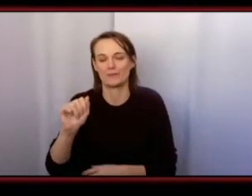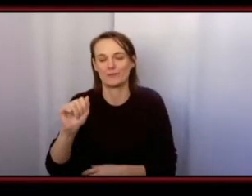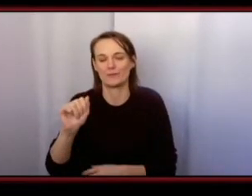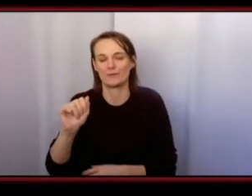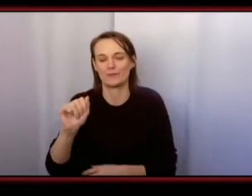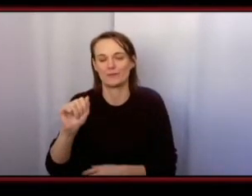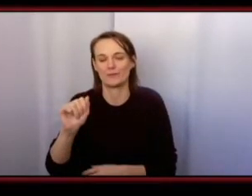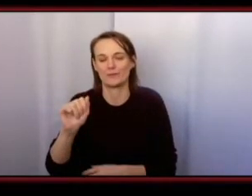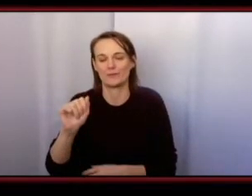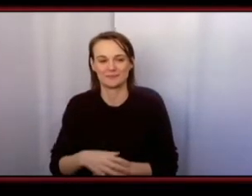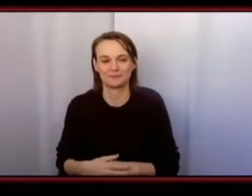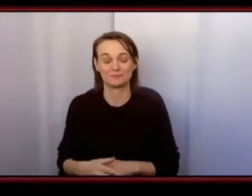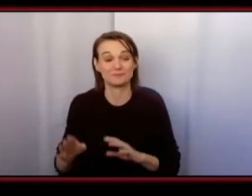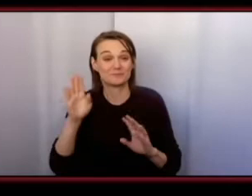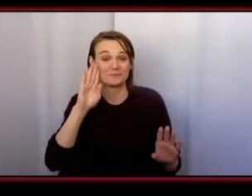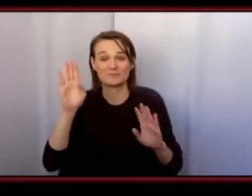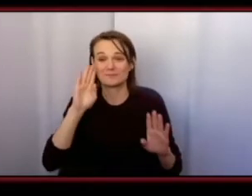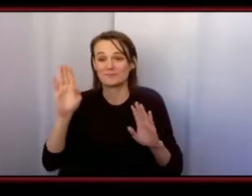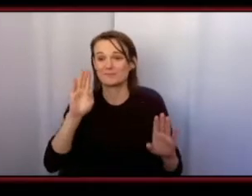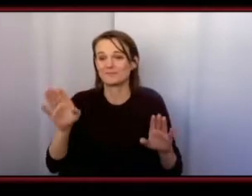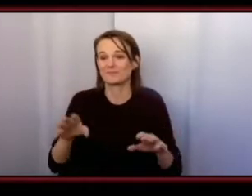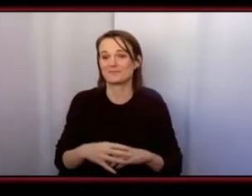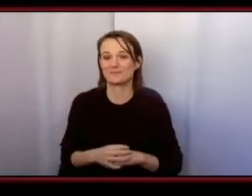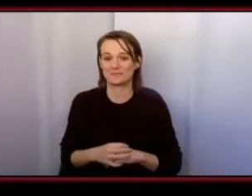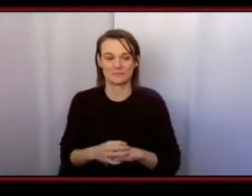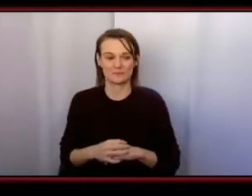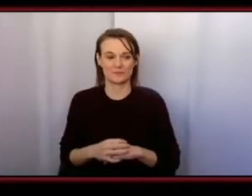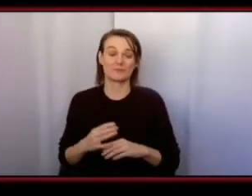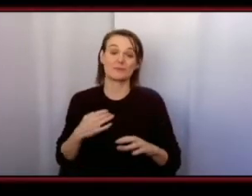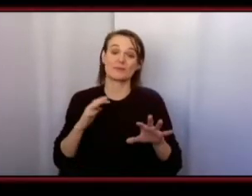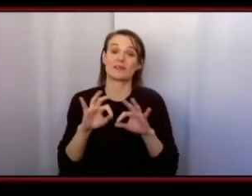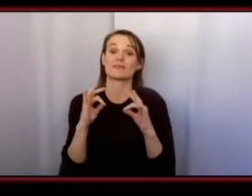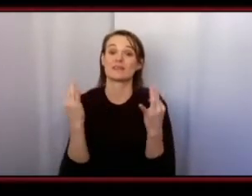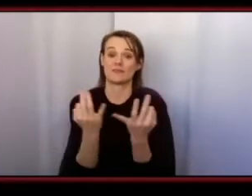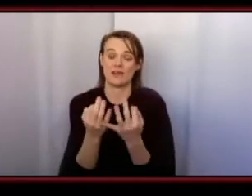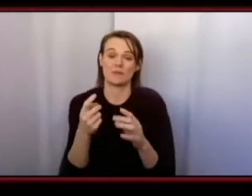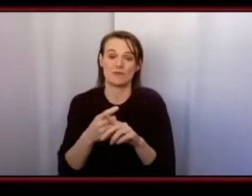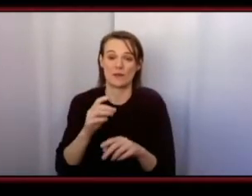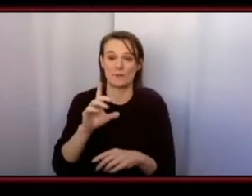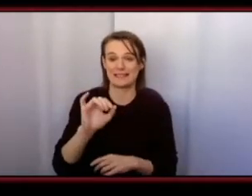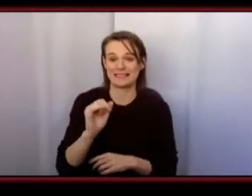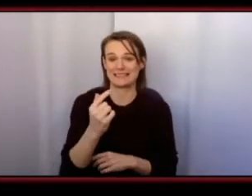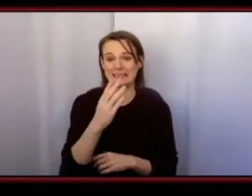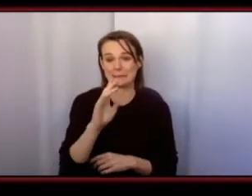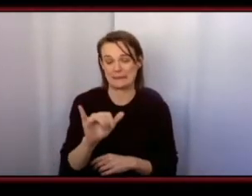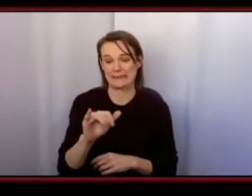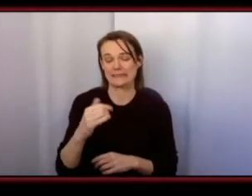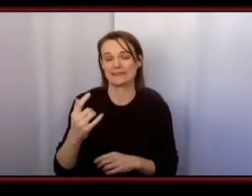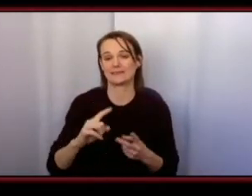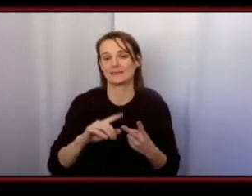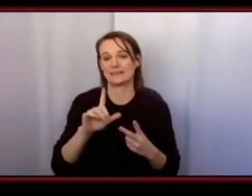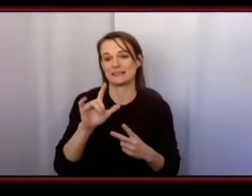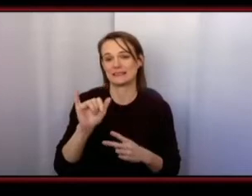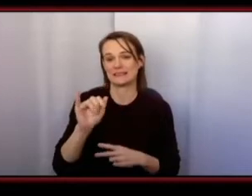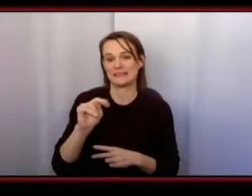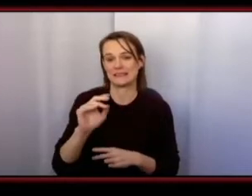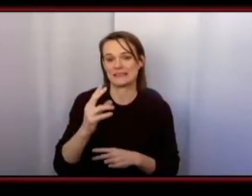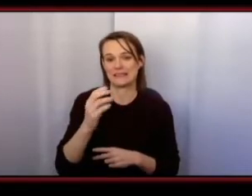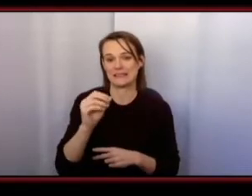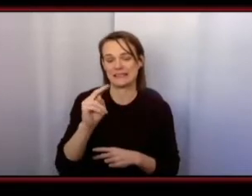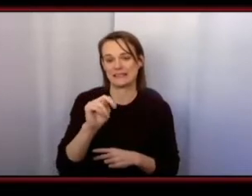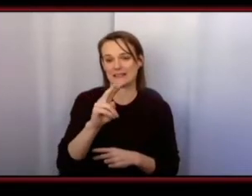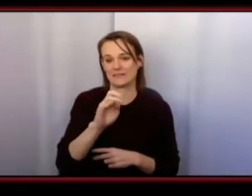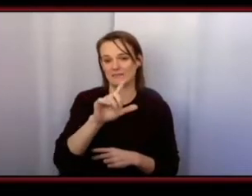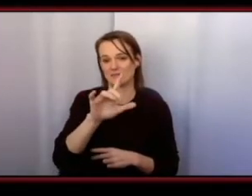i'm everyone um so my family's originally from digby and lincolnville nova scotia but i've lived